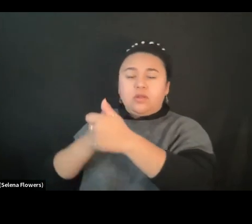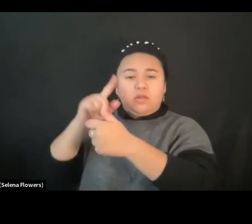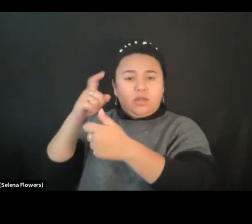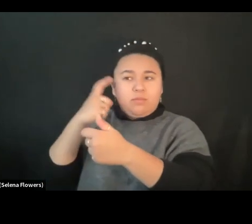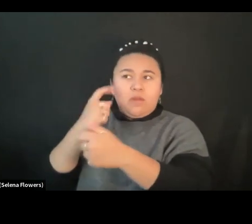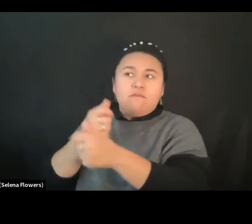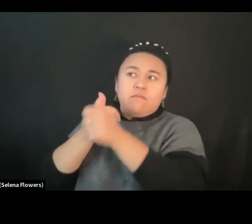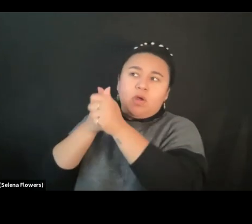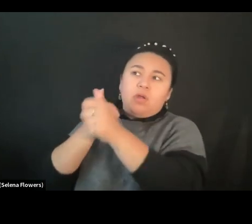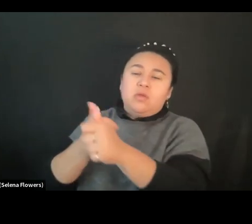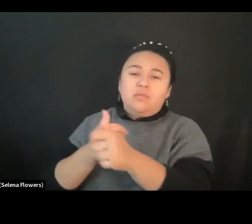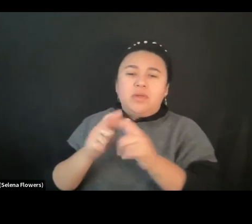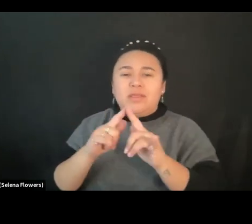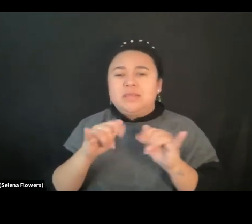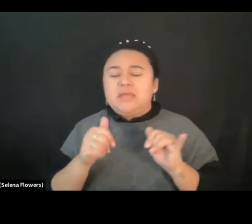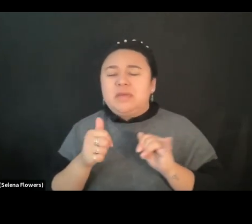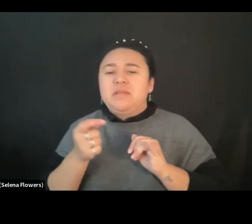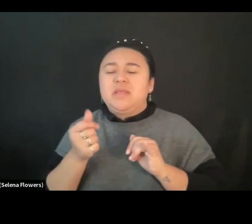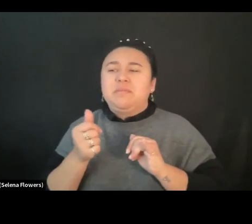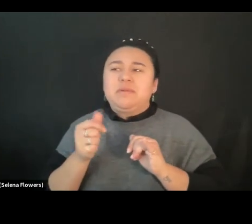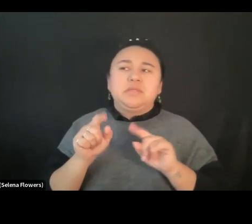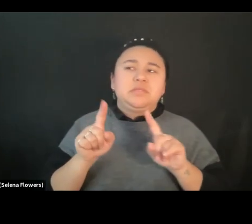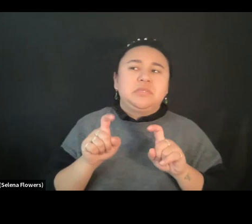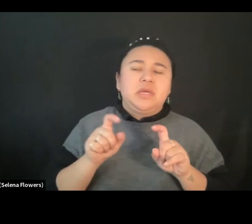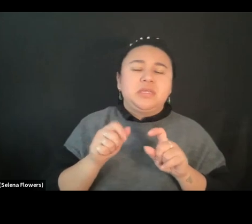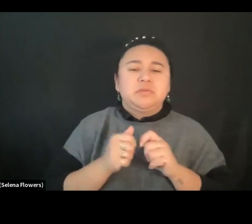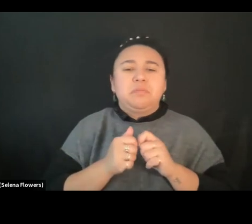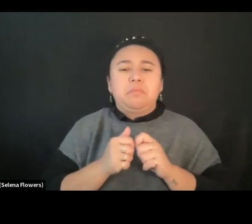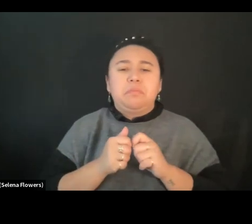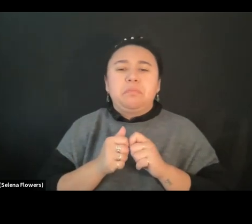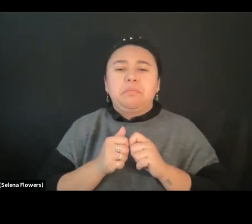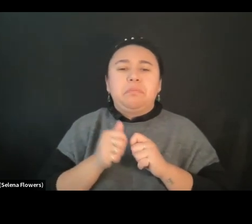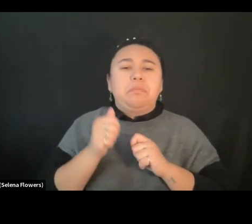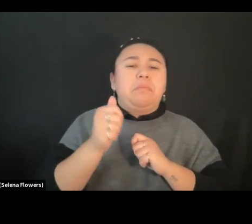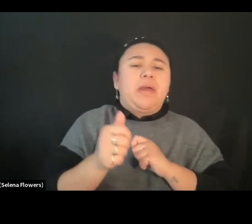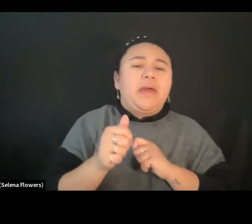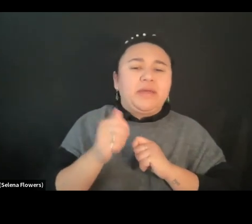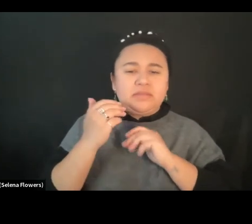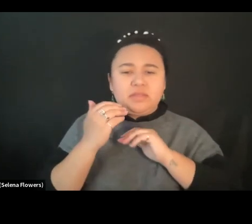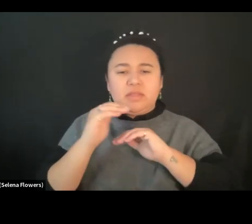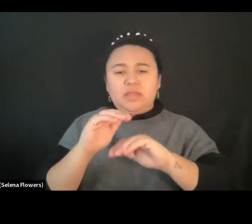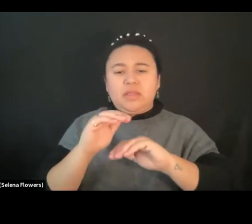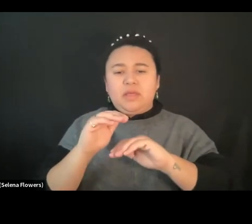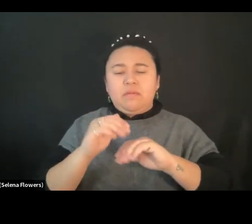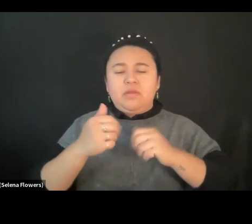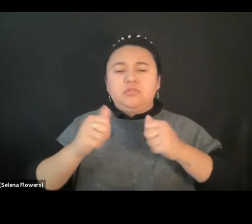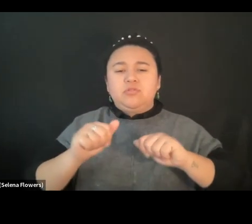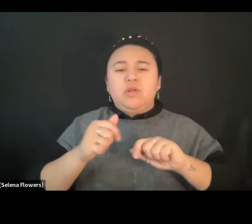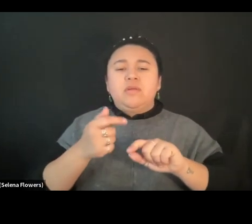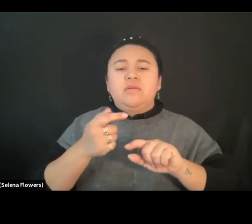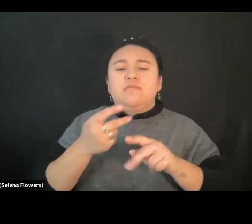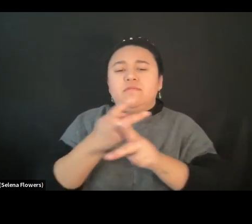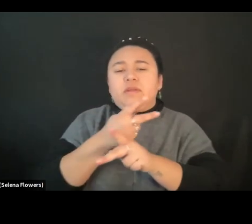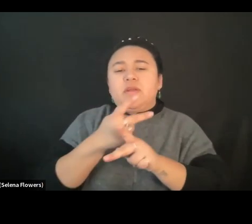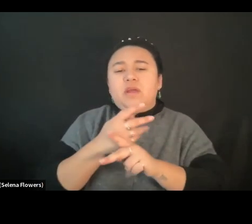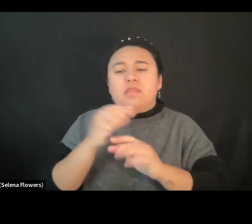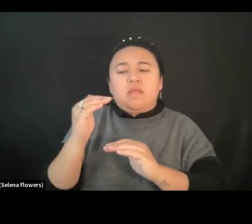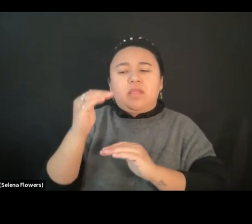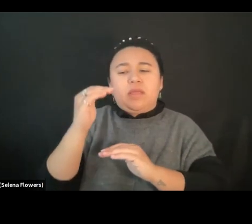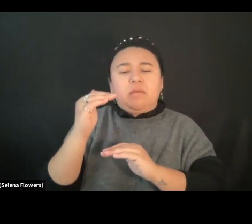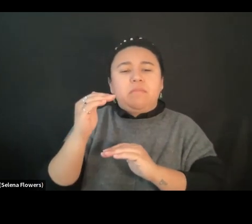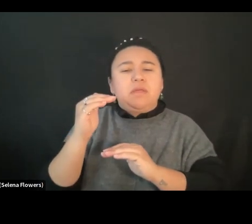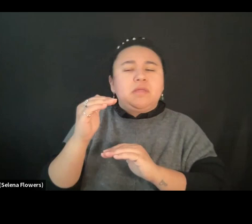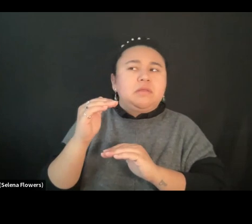to push the boundaries, you know, to examine, actually, the limits, how much these limits can be